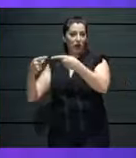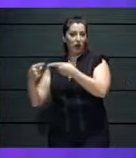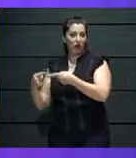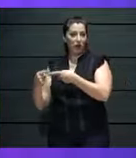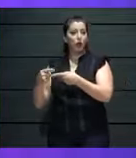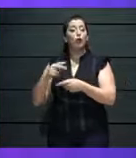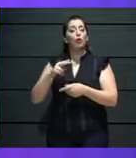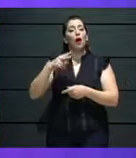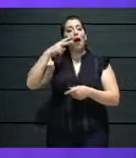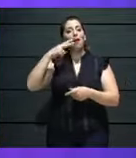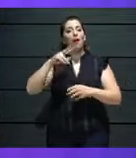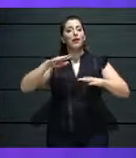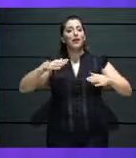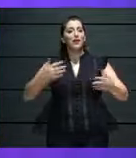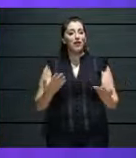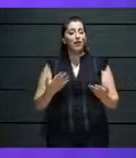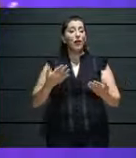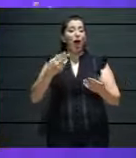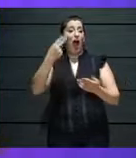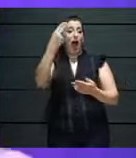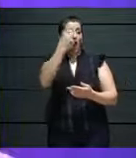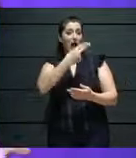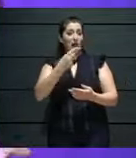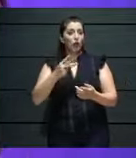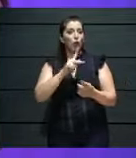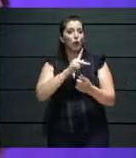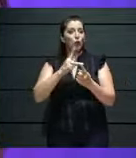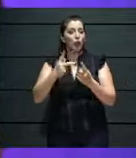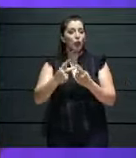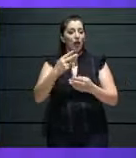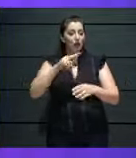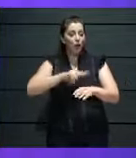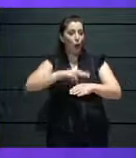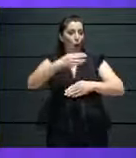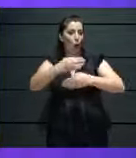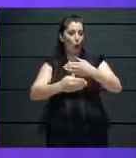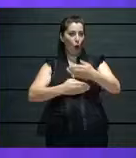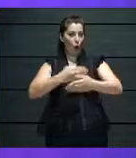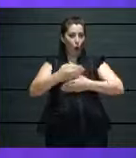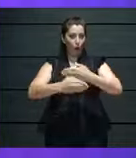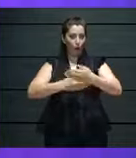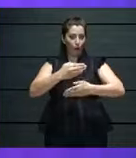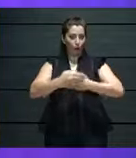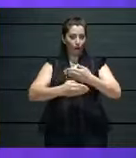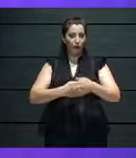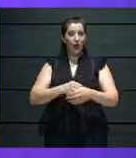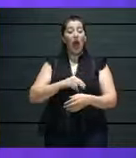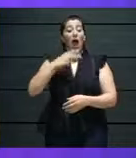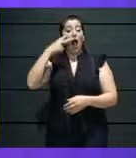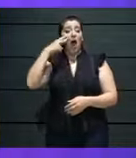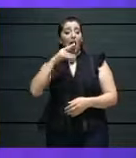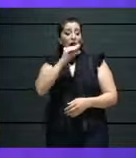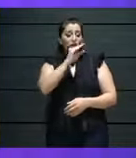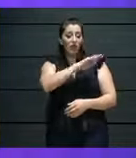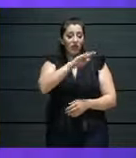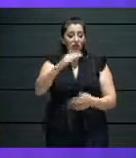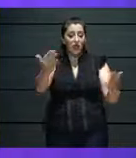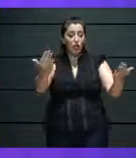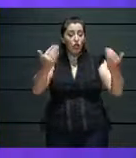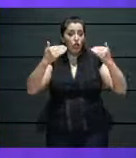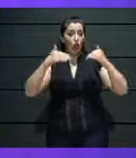sustainability. And we met representatives from these organizations and we also had the participation